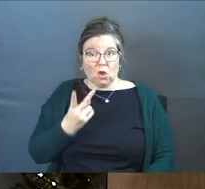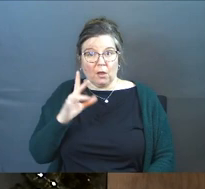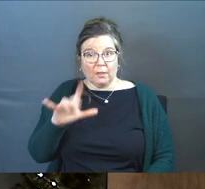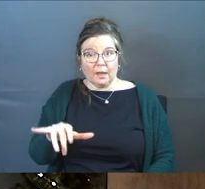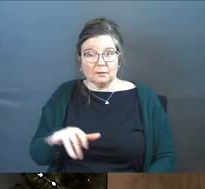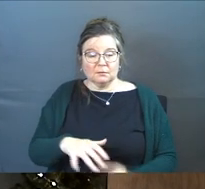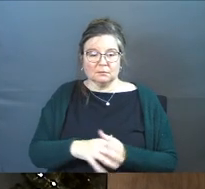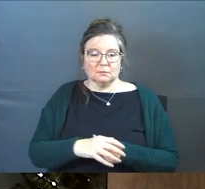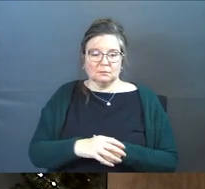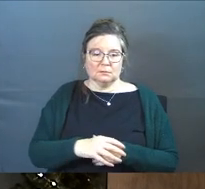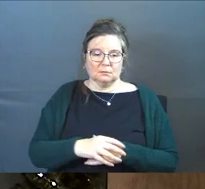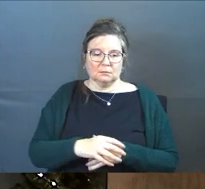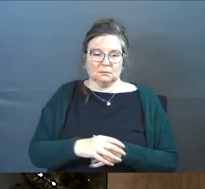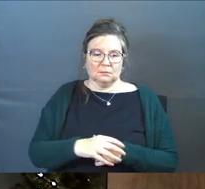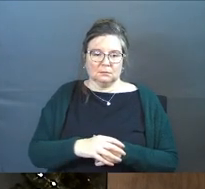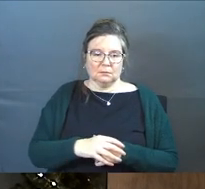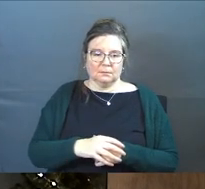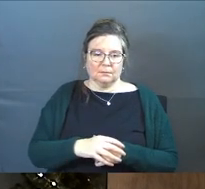that